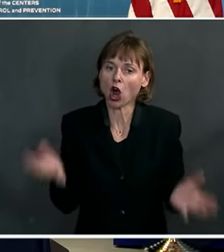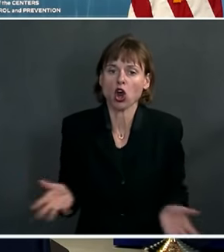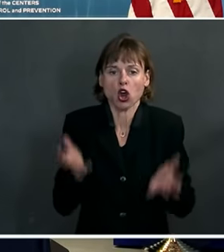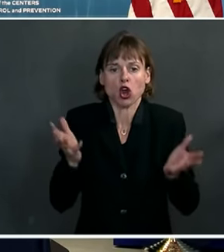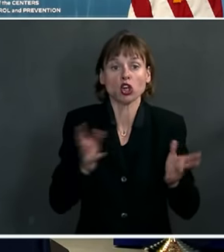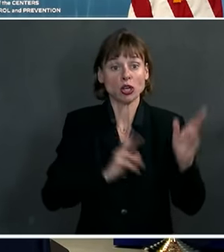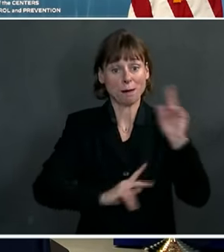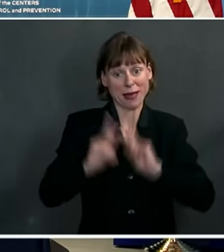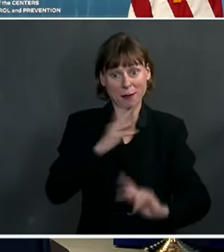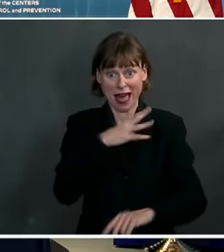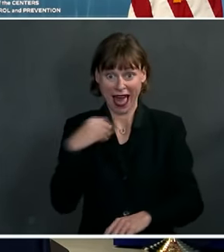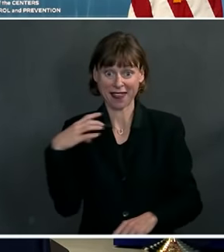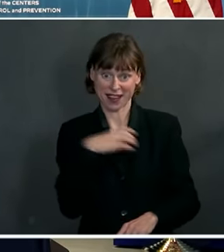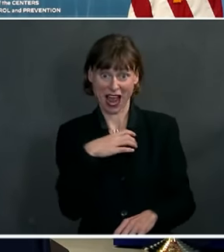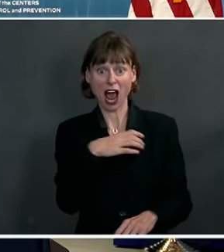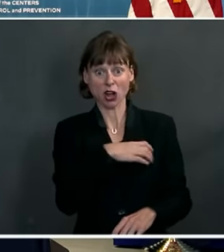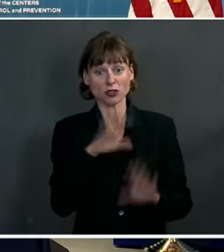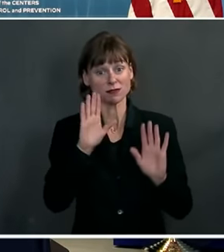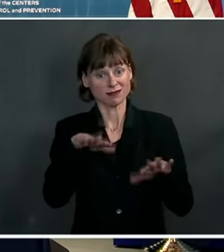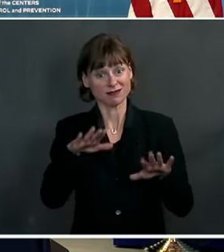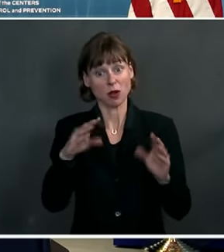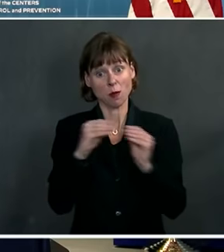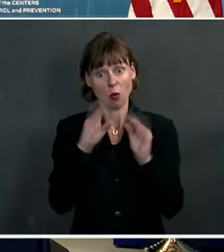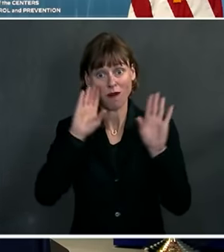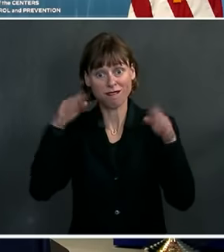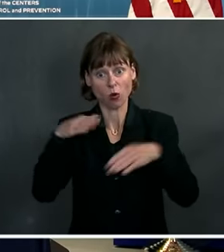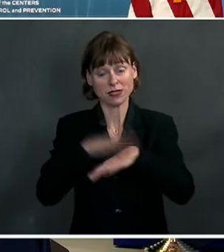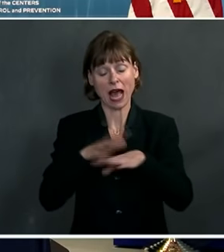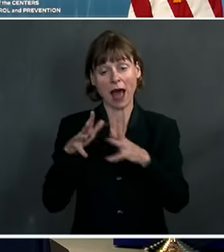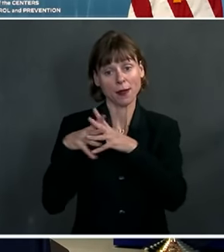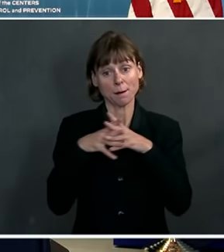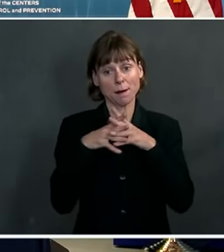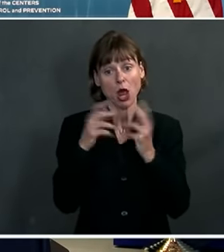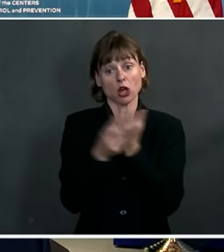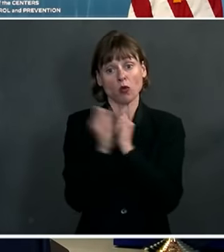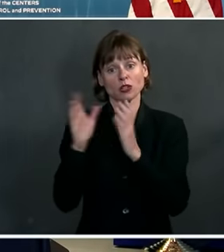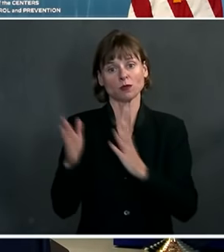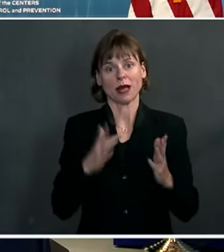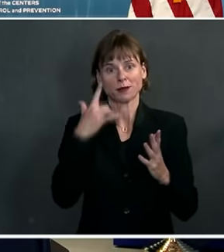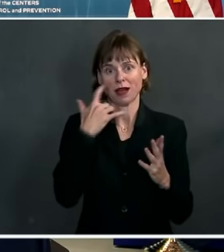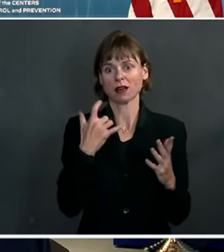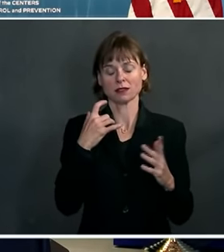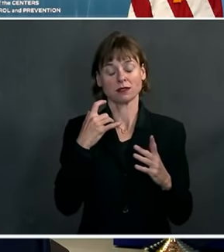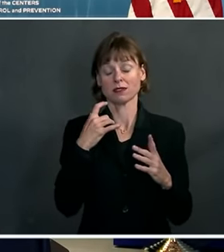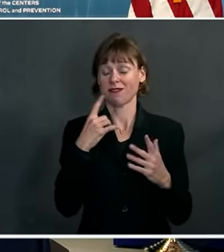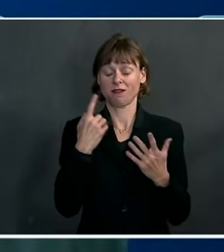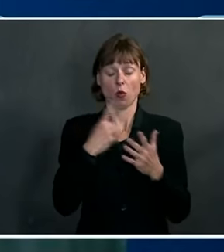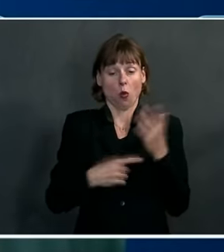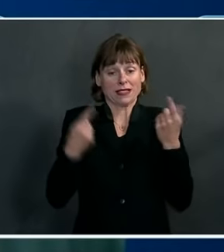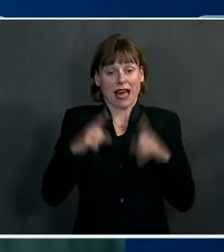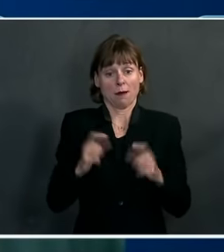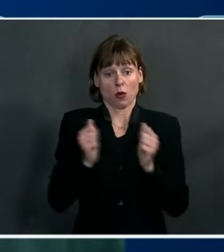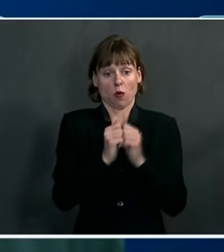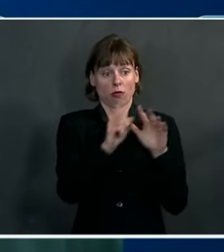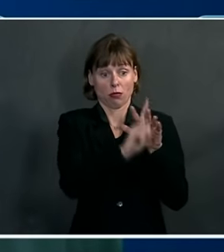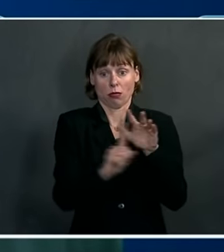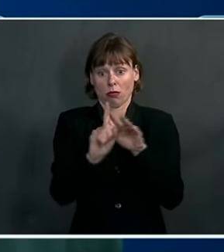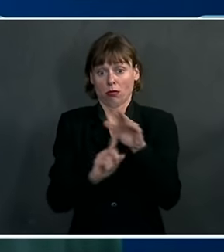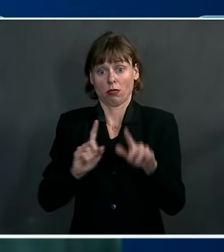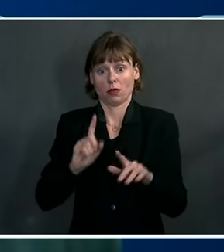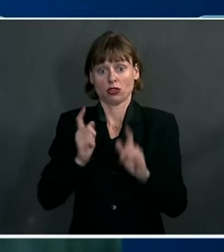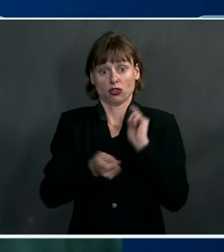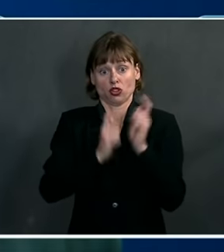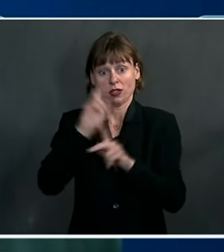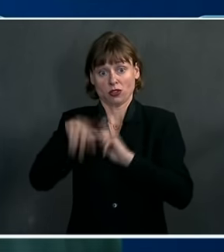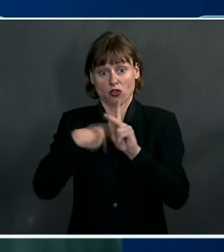to be more and more focused on the American Rescue Plan than I can, given the state of the variants. Maybe if I can make